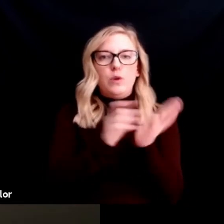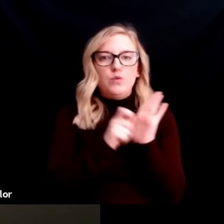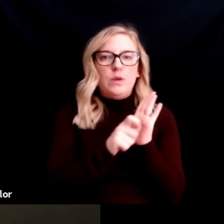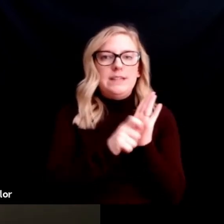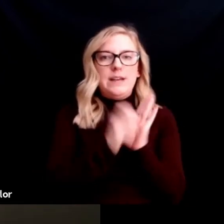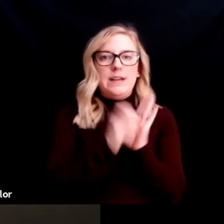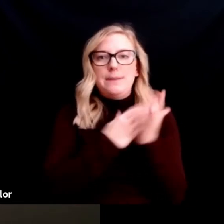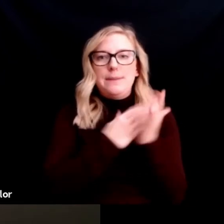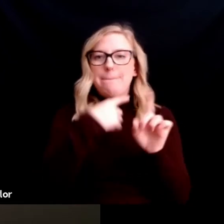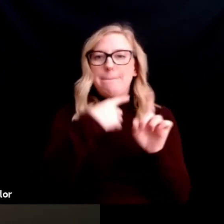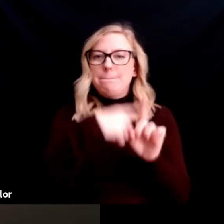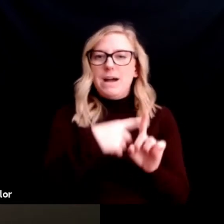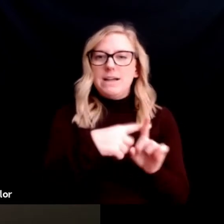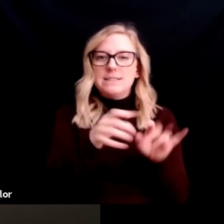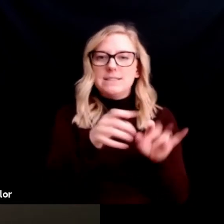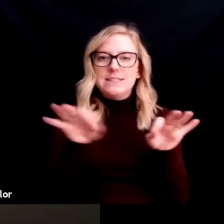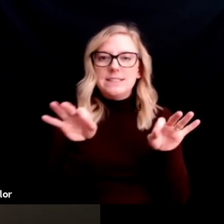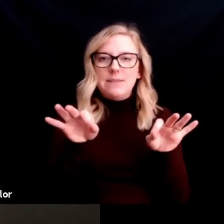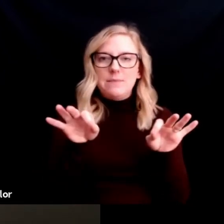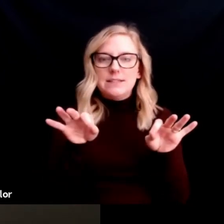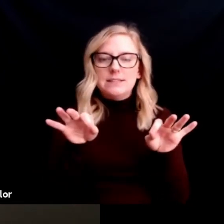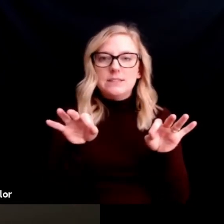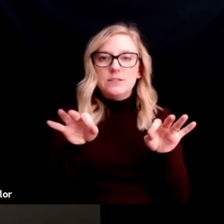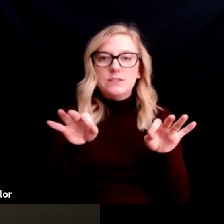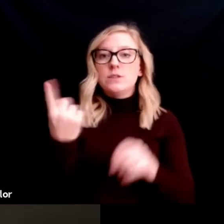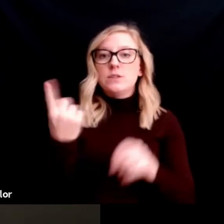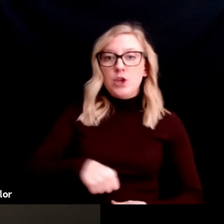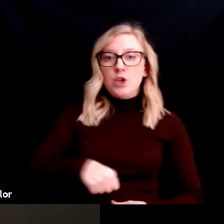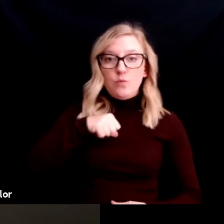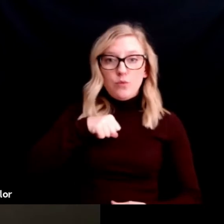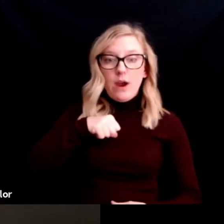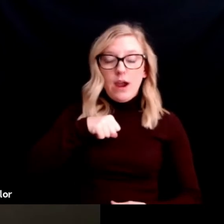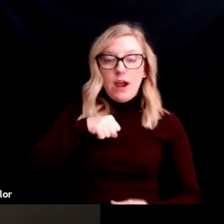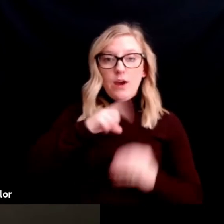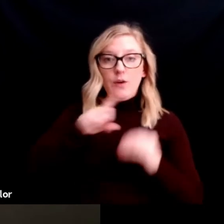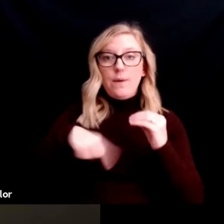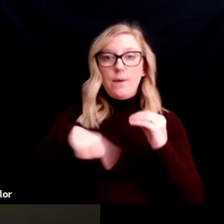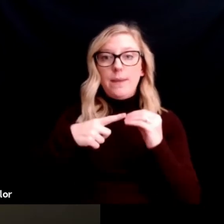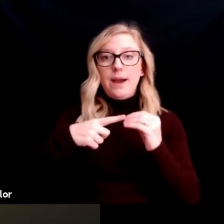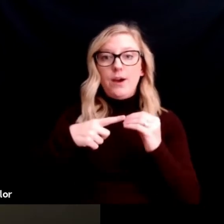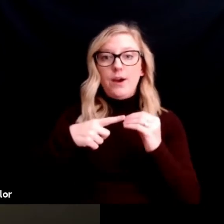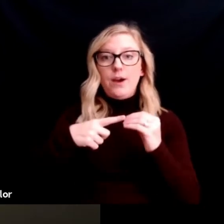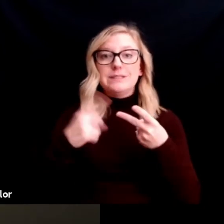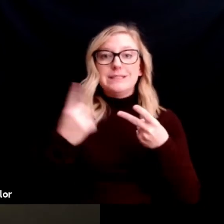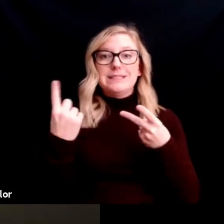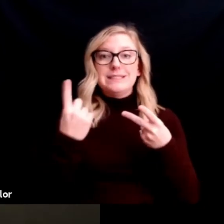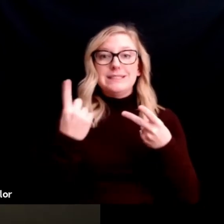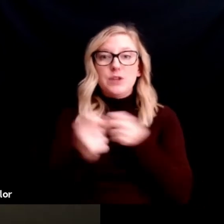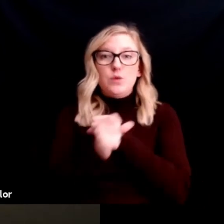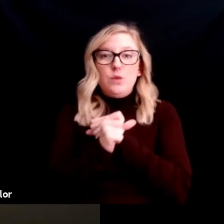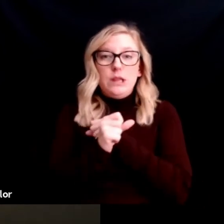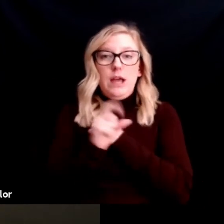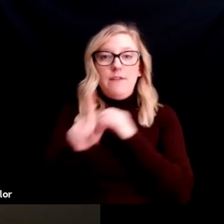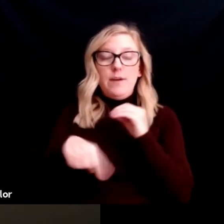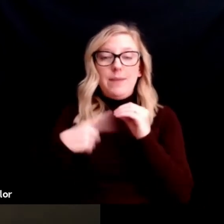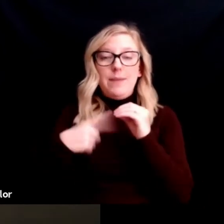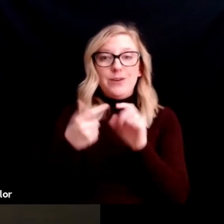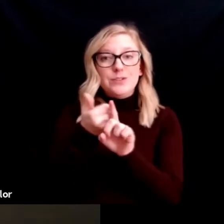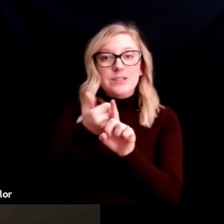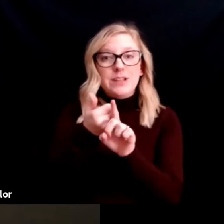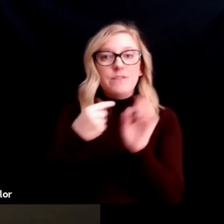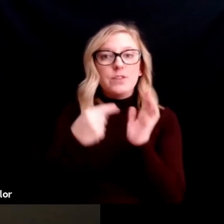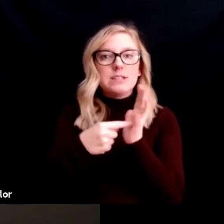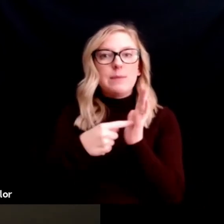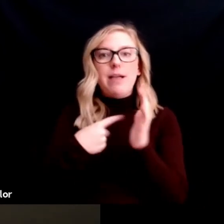So, something that you're proud of or that you love about yourself. And write it on a post-it note. Like, I'm creative or I'm